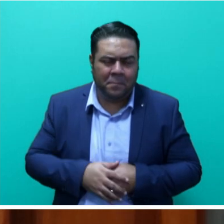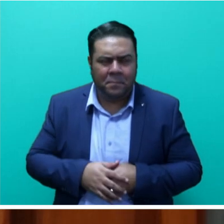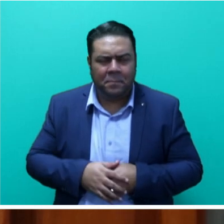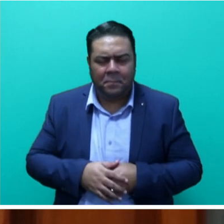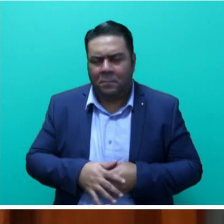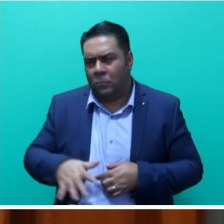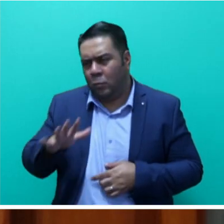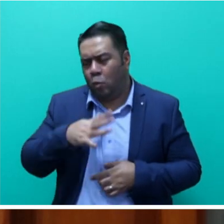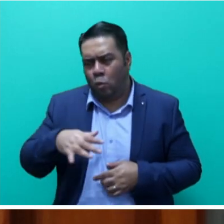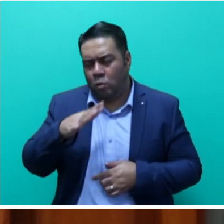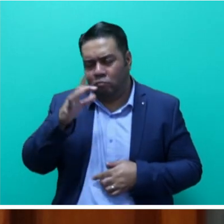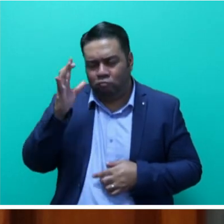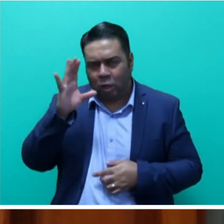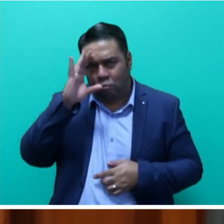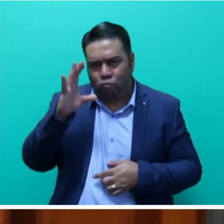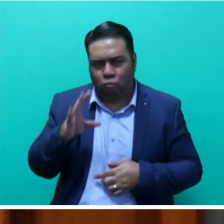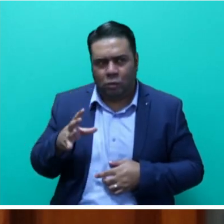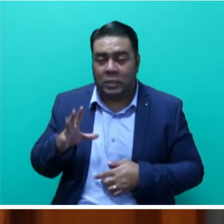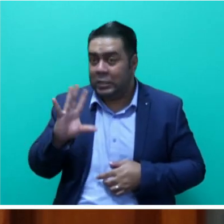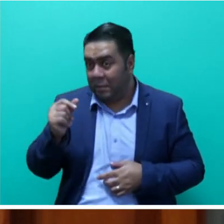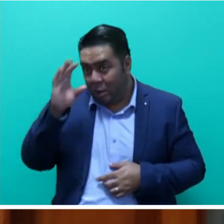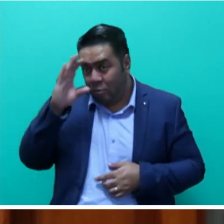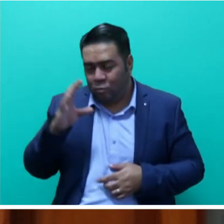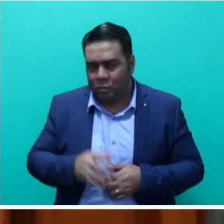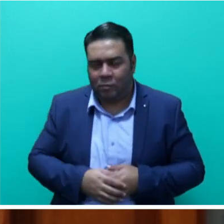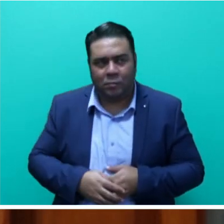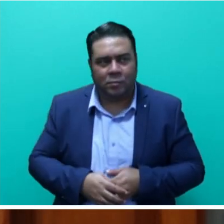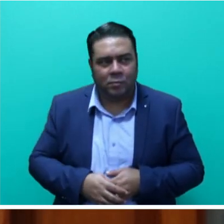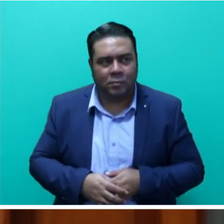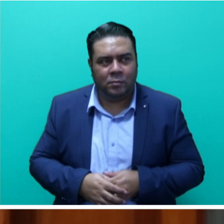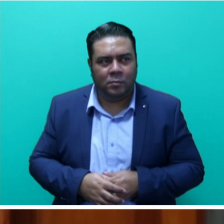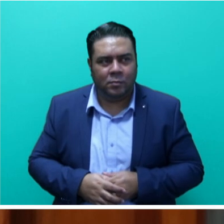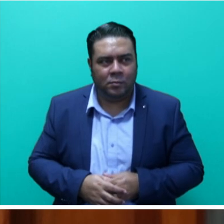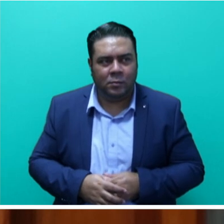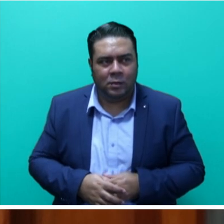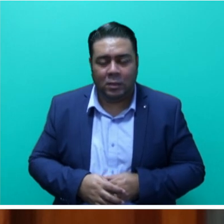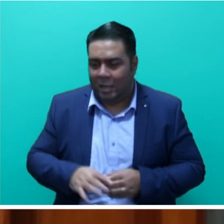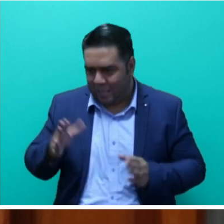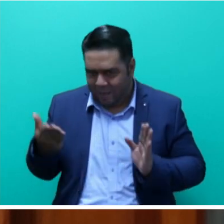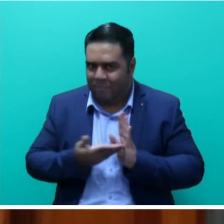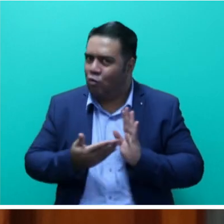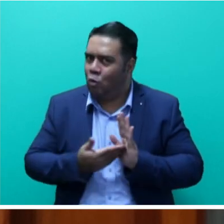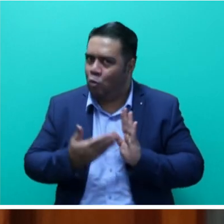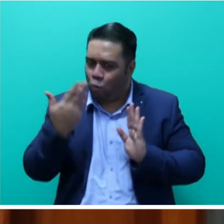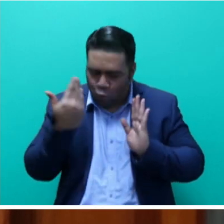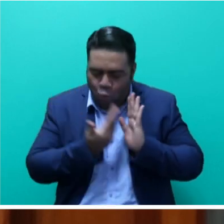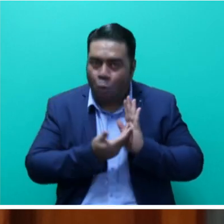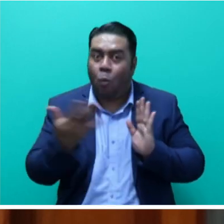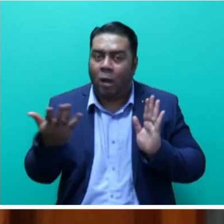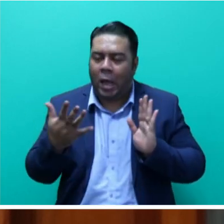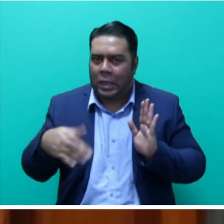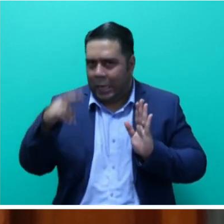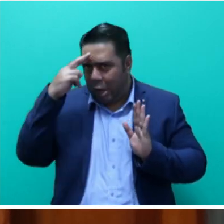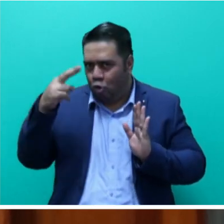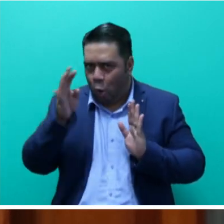countries, and is in some countries actually, sir, reflected in their national constitution. Strategy documents